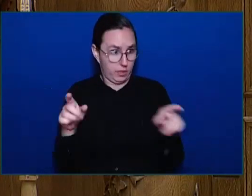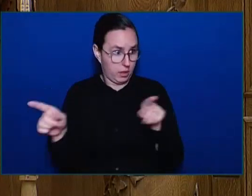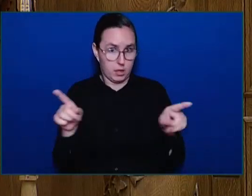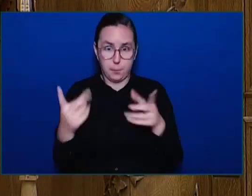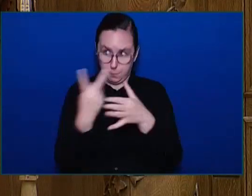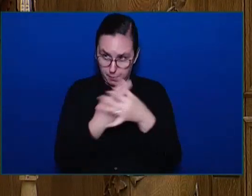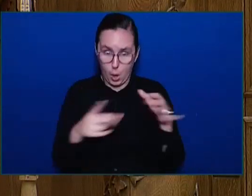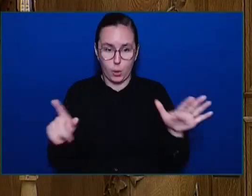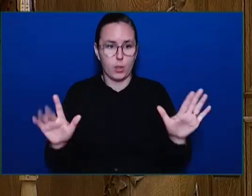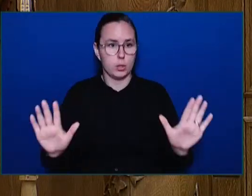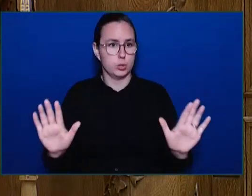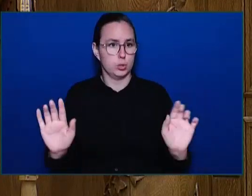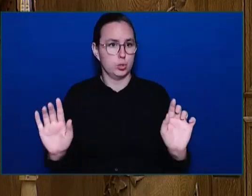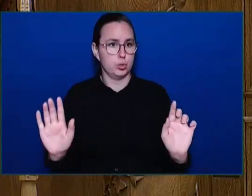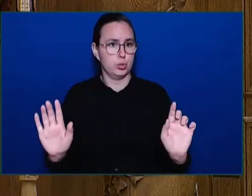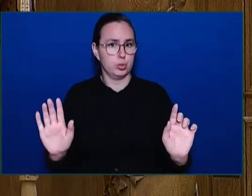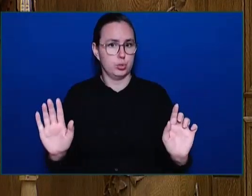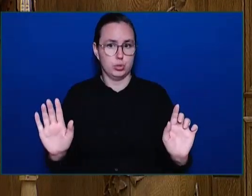Calm down.